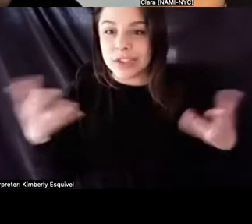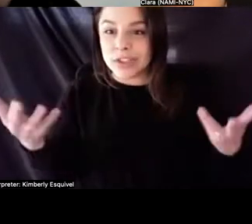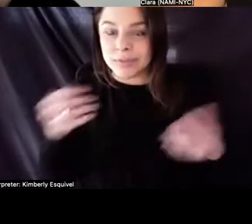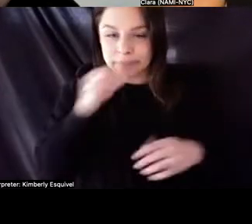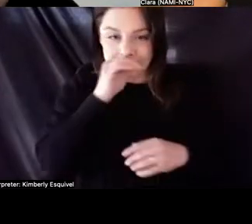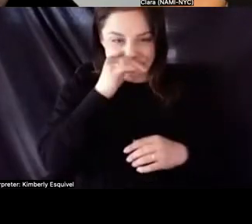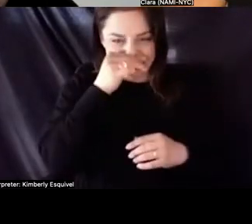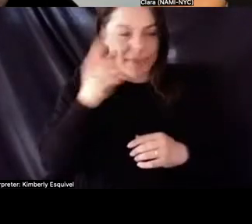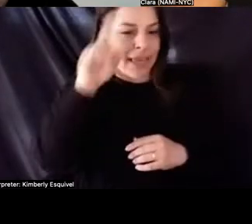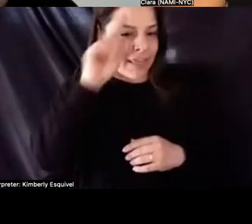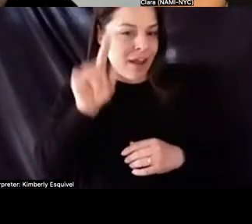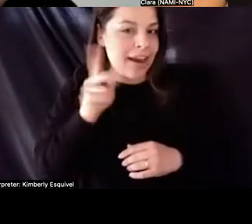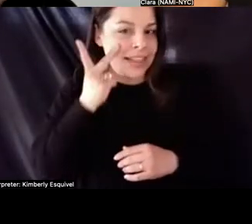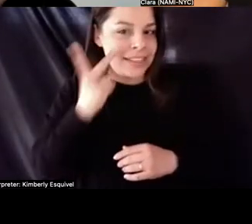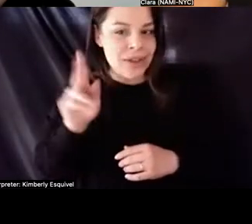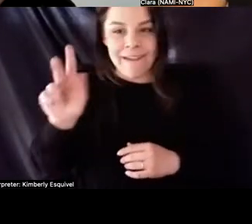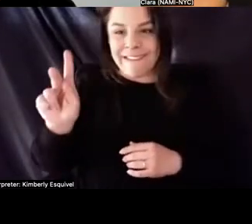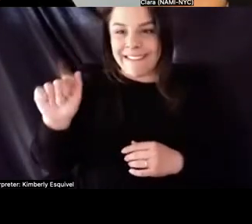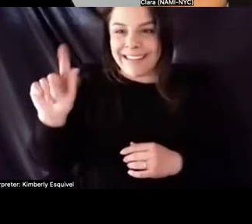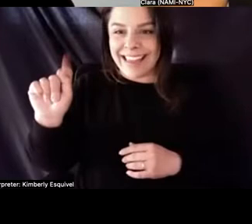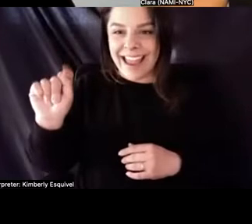I thought I saw Kat nodding.